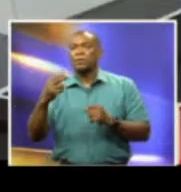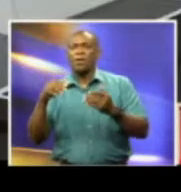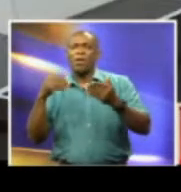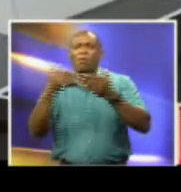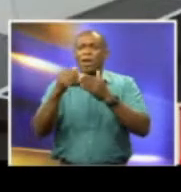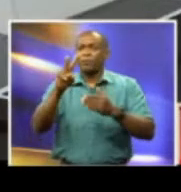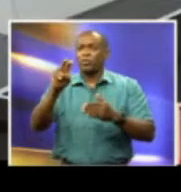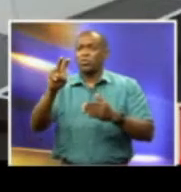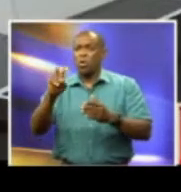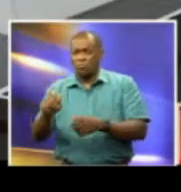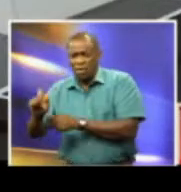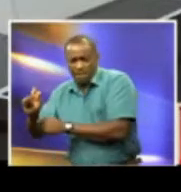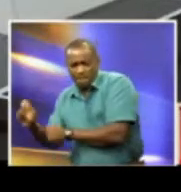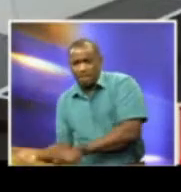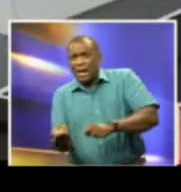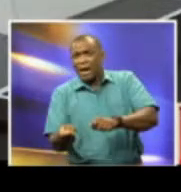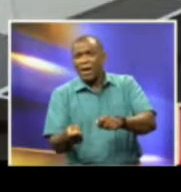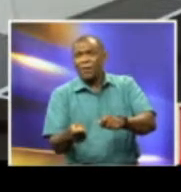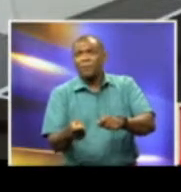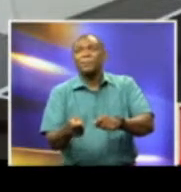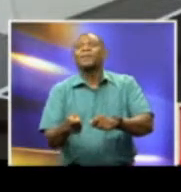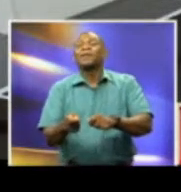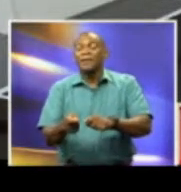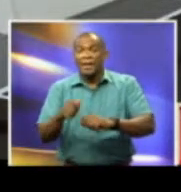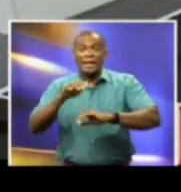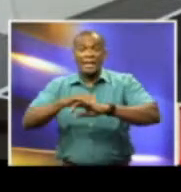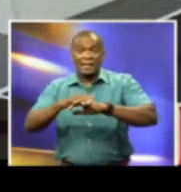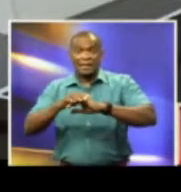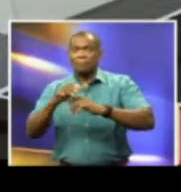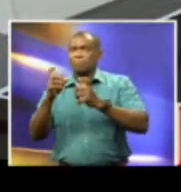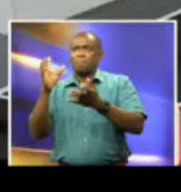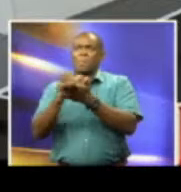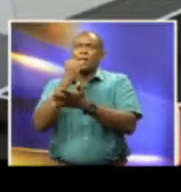but England take command of third test against the Wendy's.